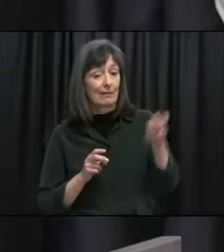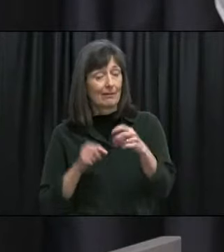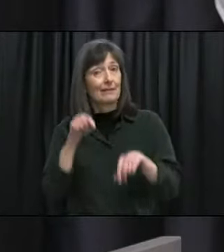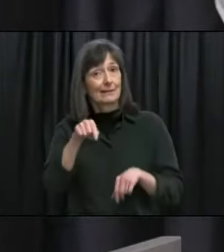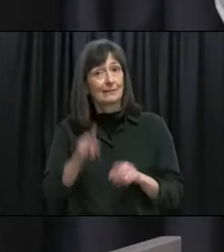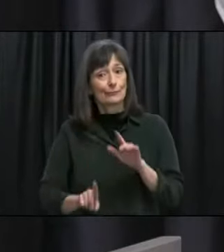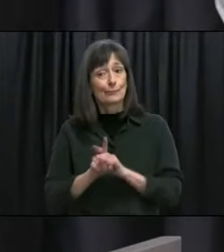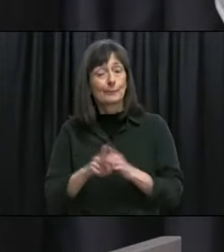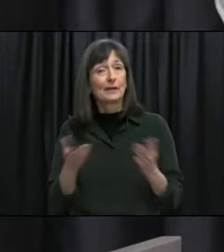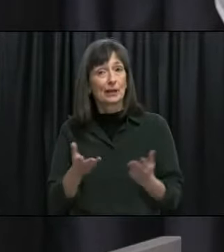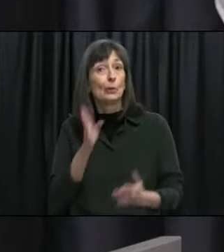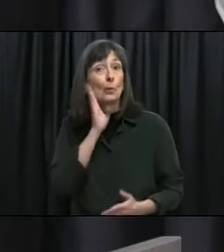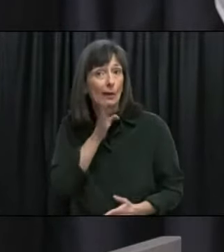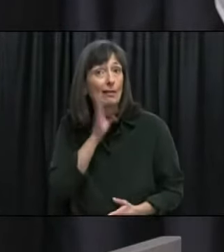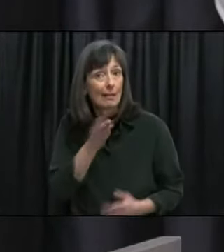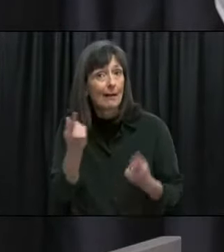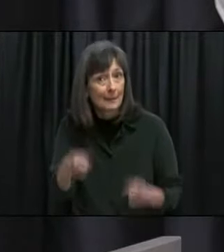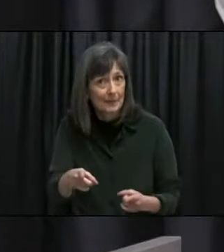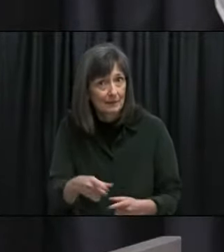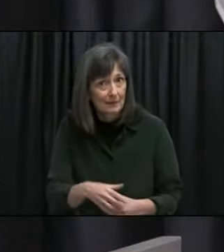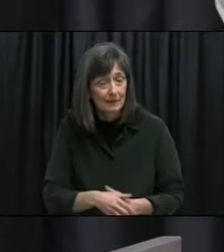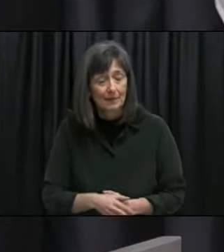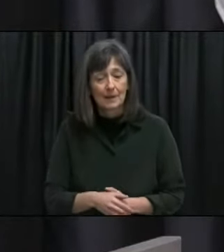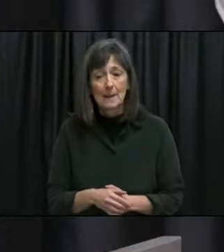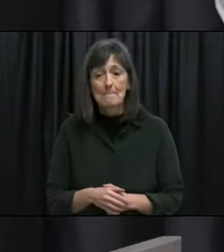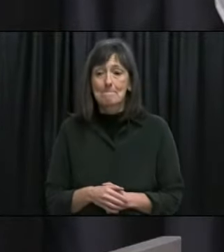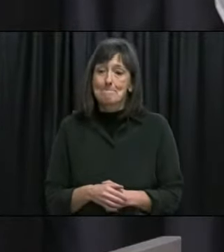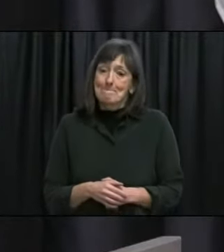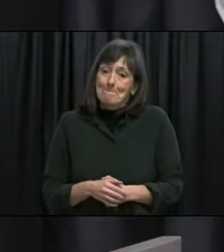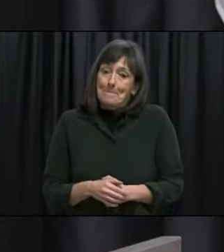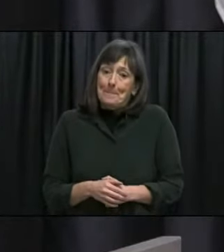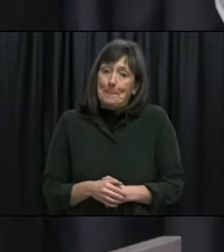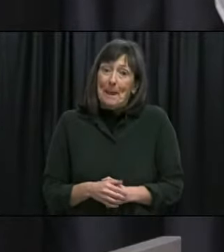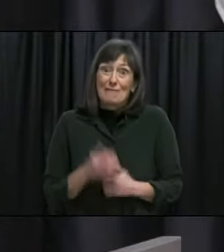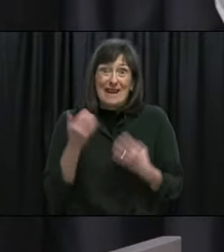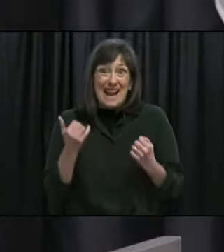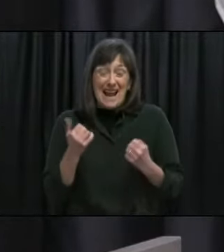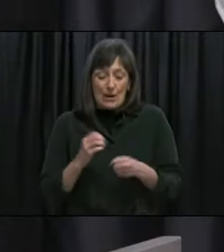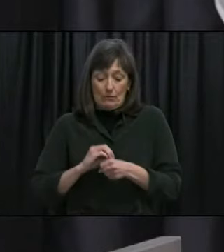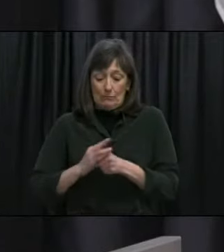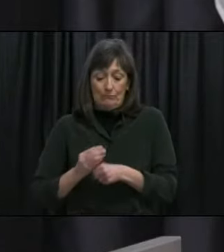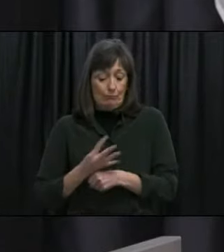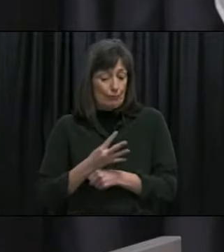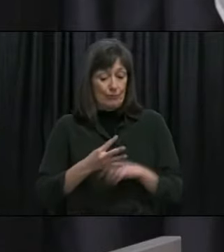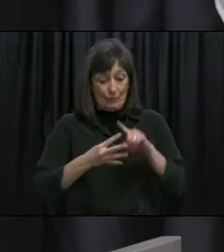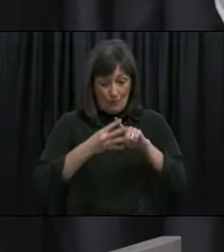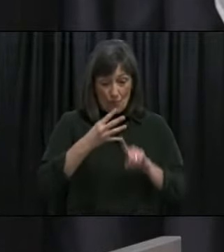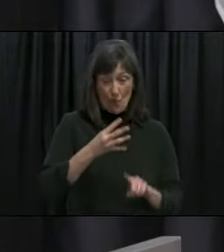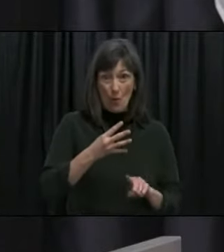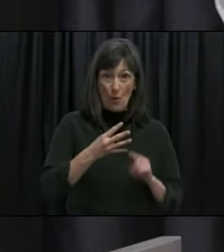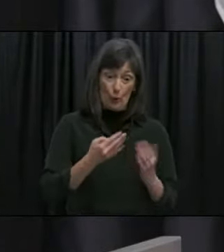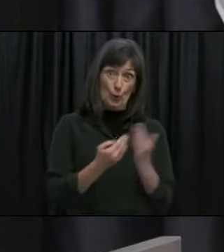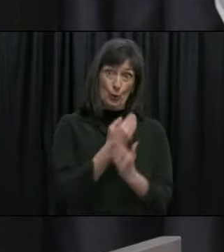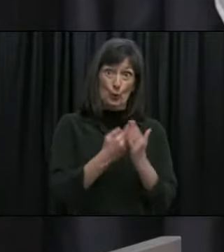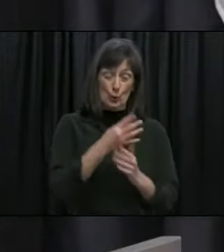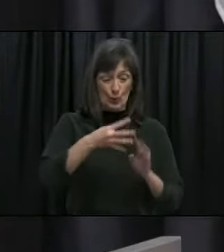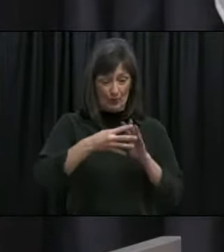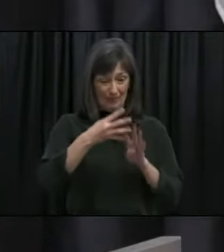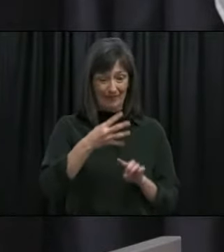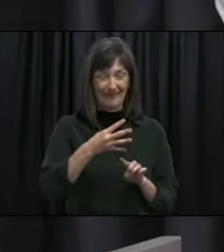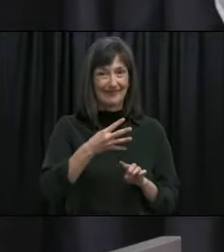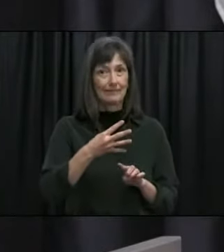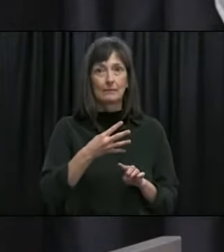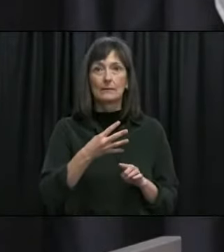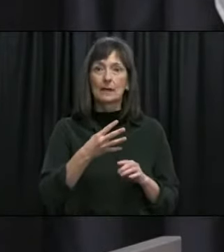variants of concern imported and those are all at this point more transmissible so we have to consider that so yes